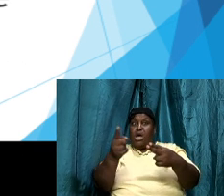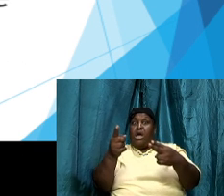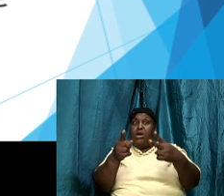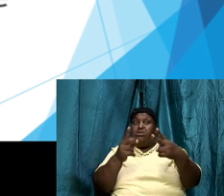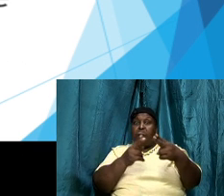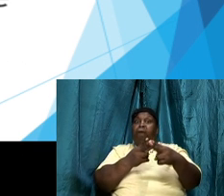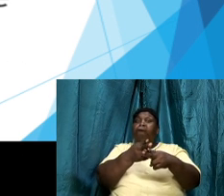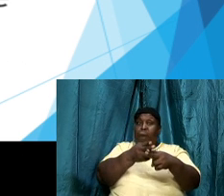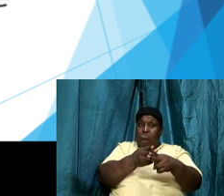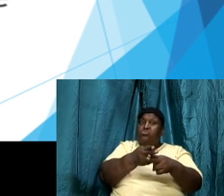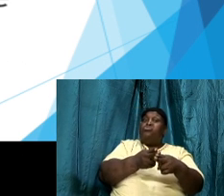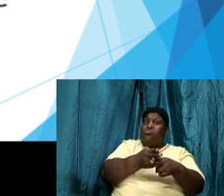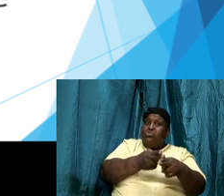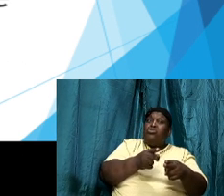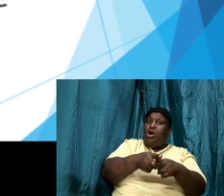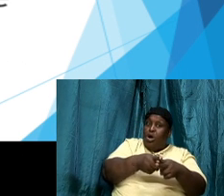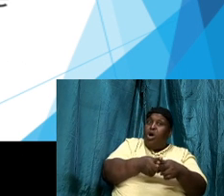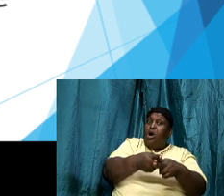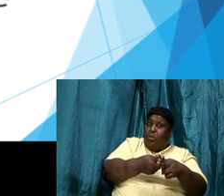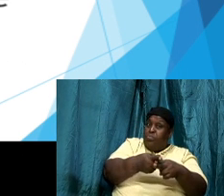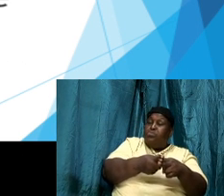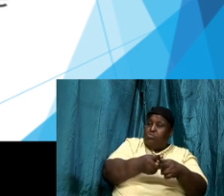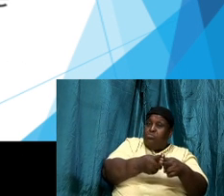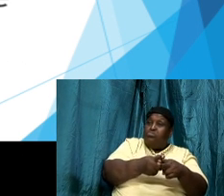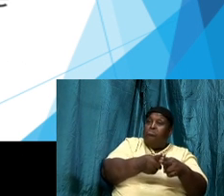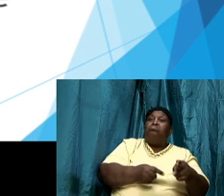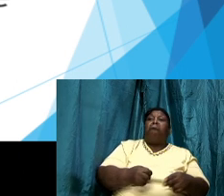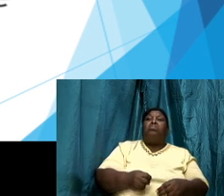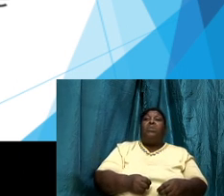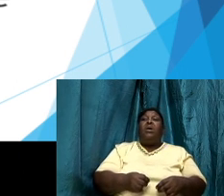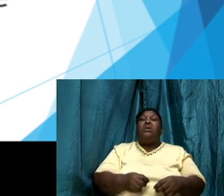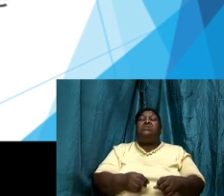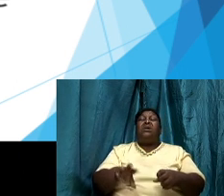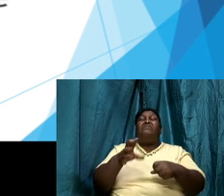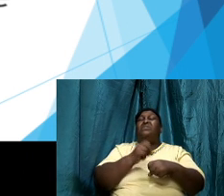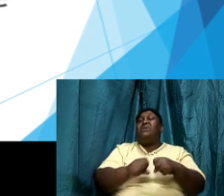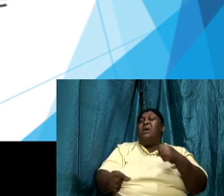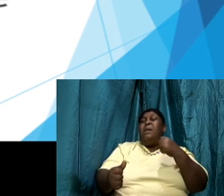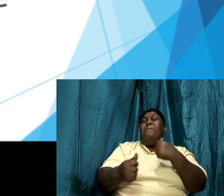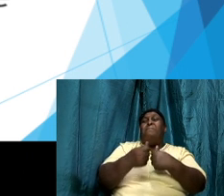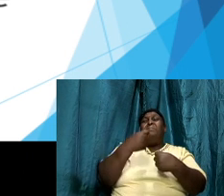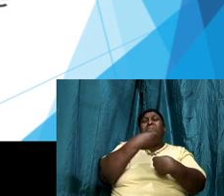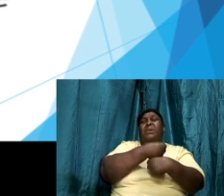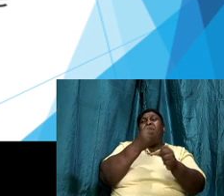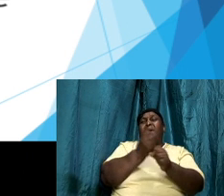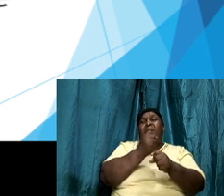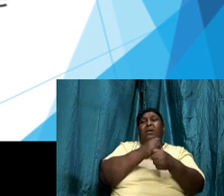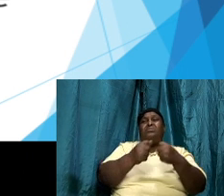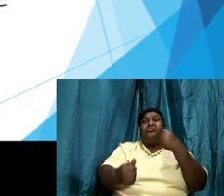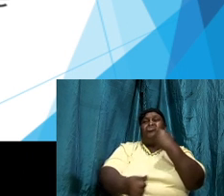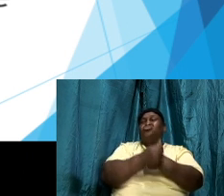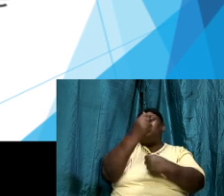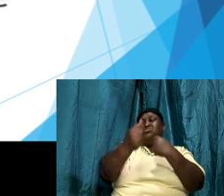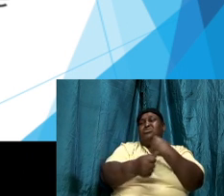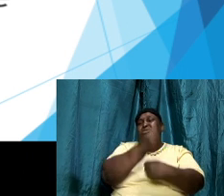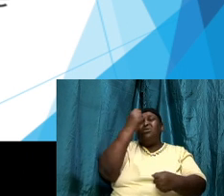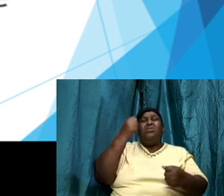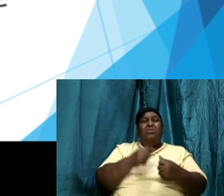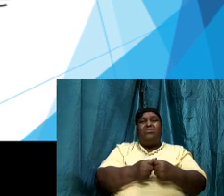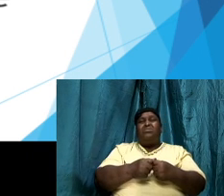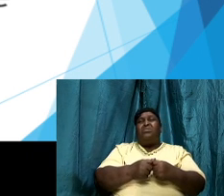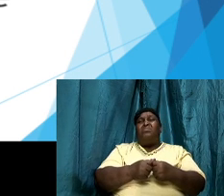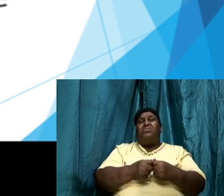to totally cause mayhem and destruction and terrible damage